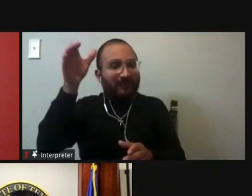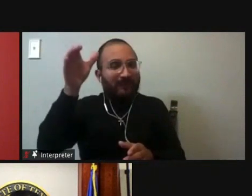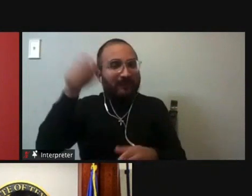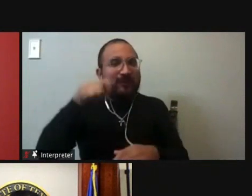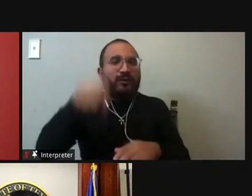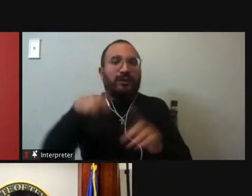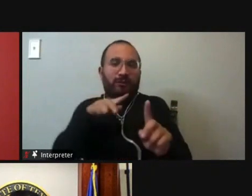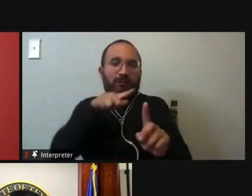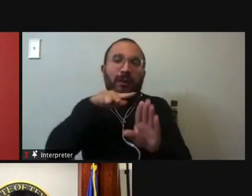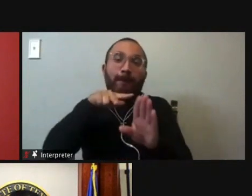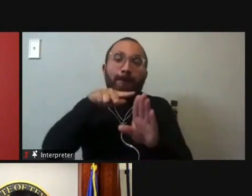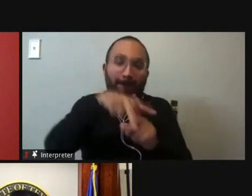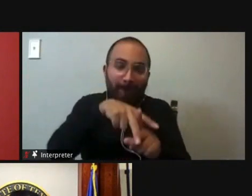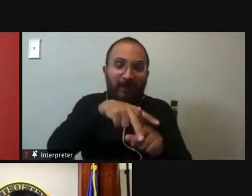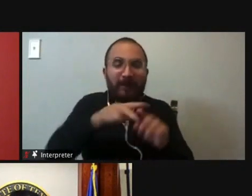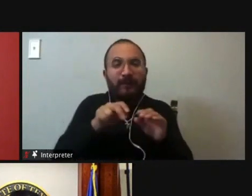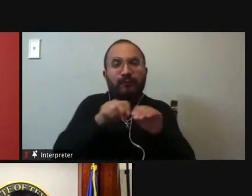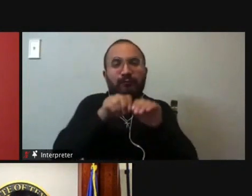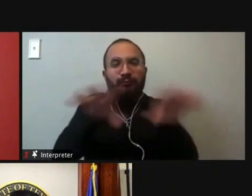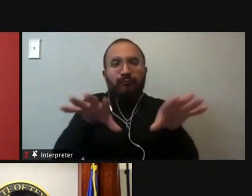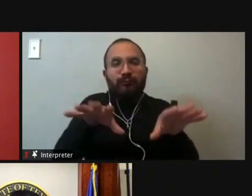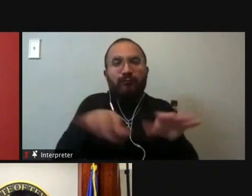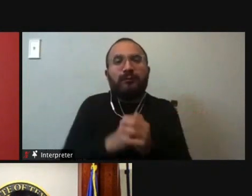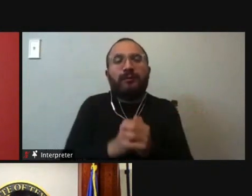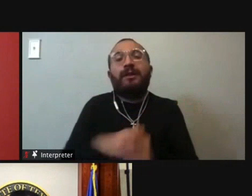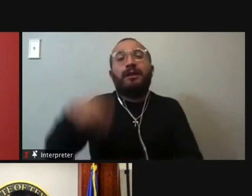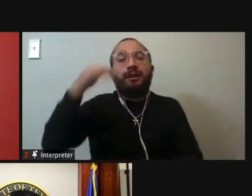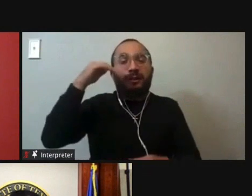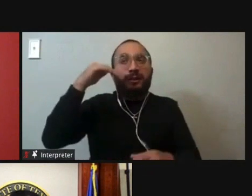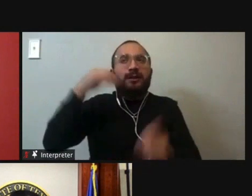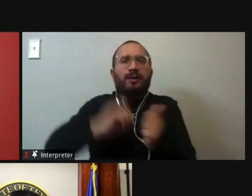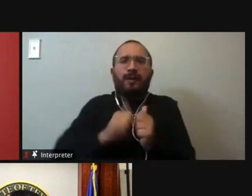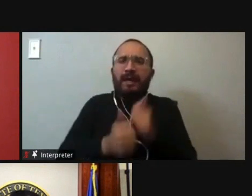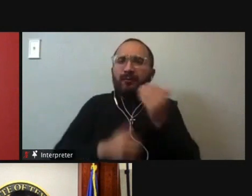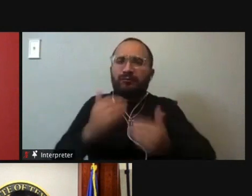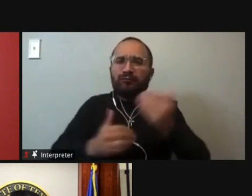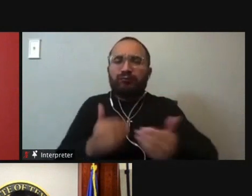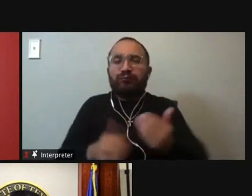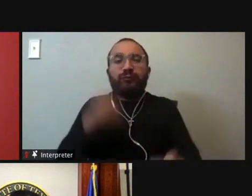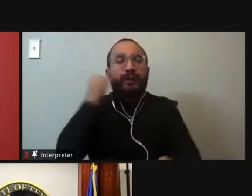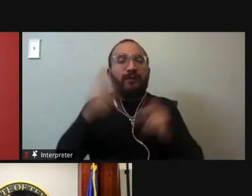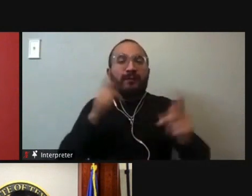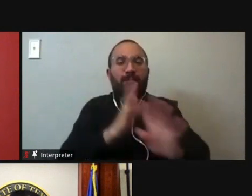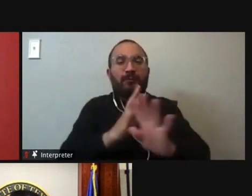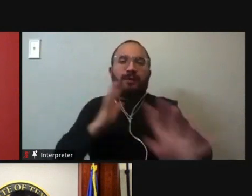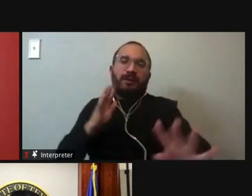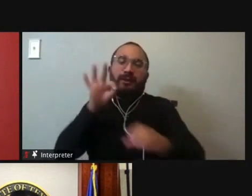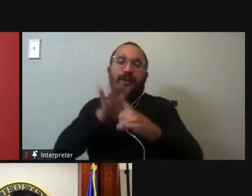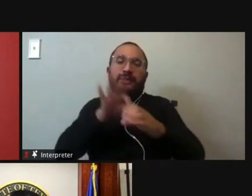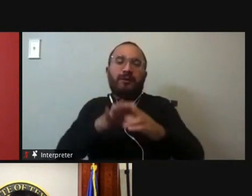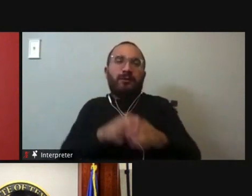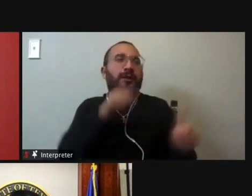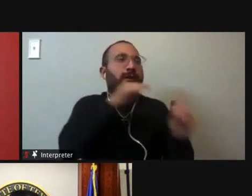um, close to polling locations as they're, as they're walking into polling locations where they can see what it is about